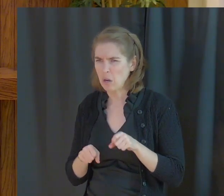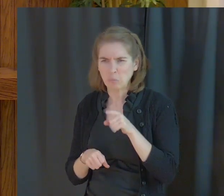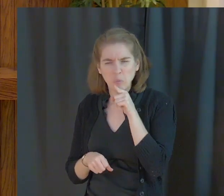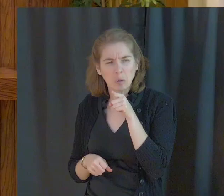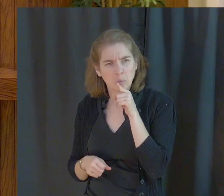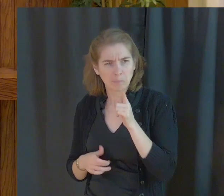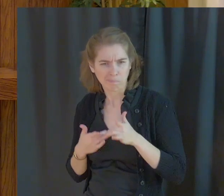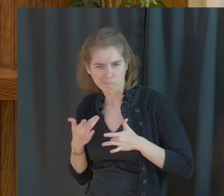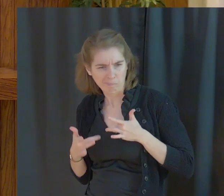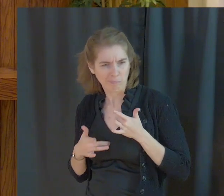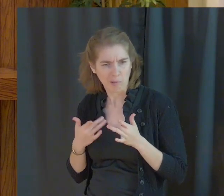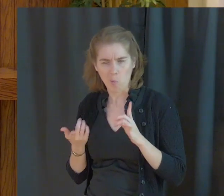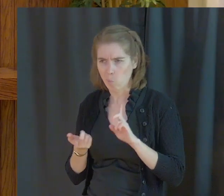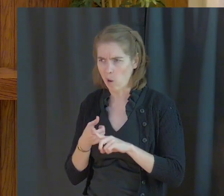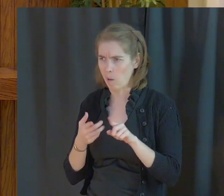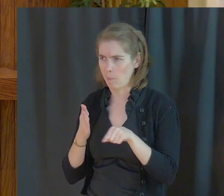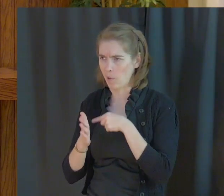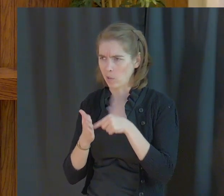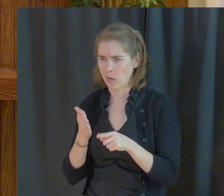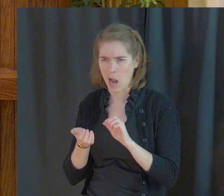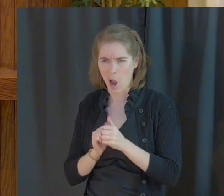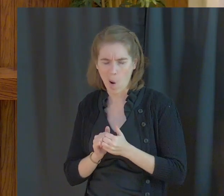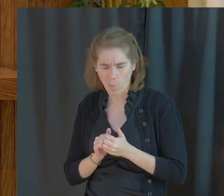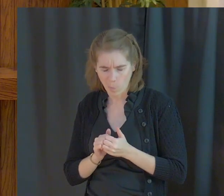rejoice when we are being persecuted?